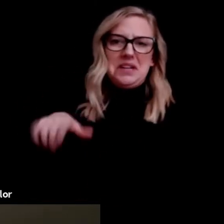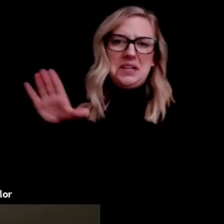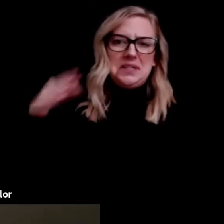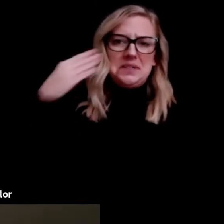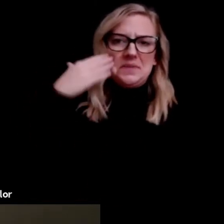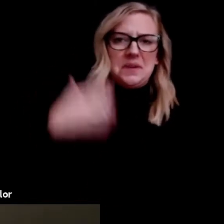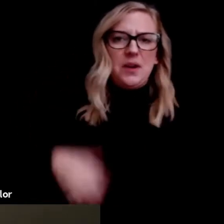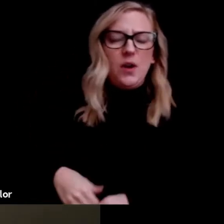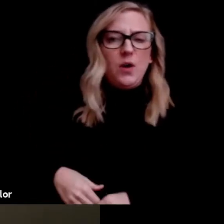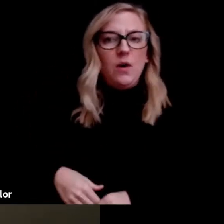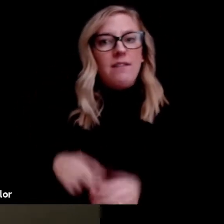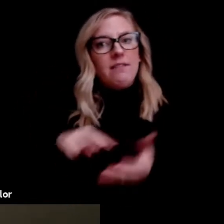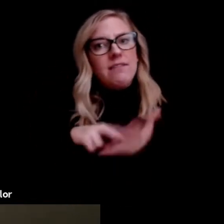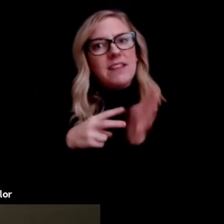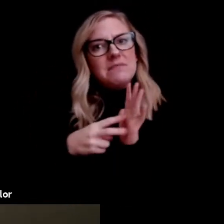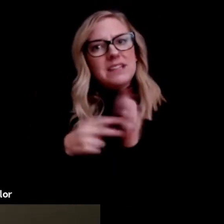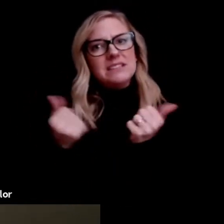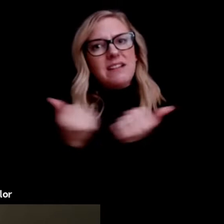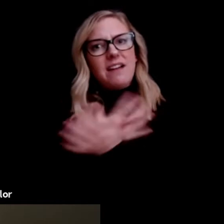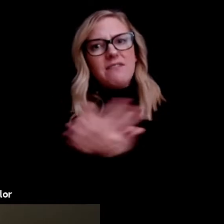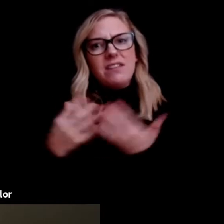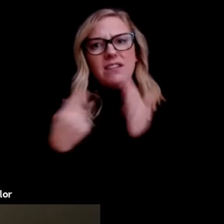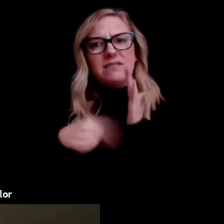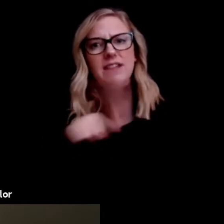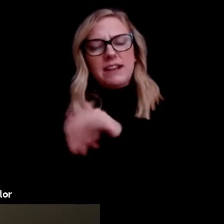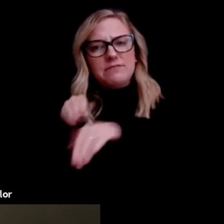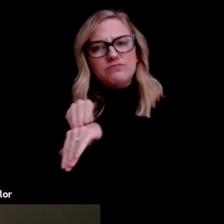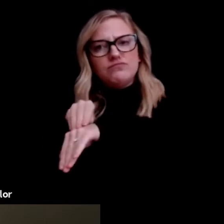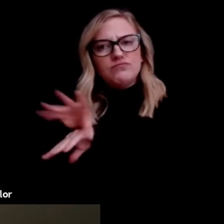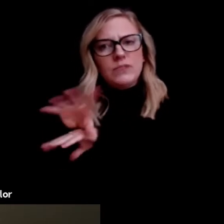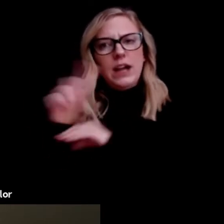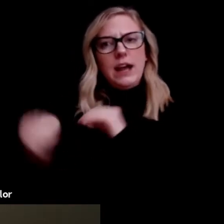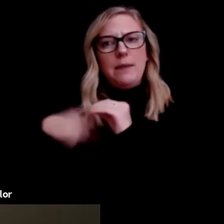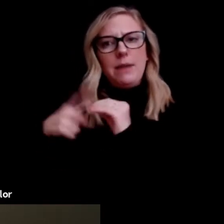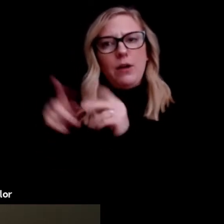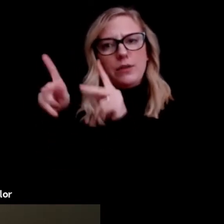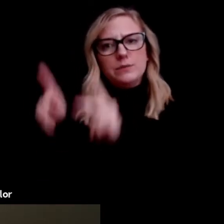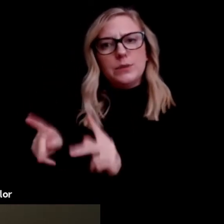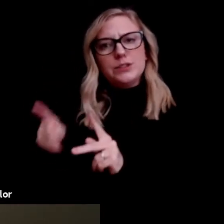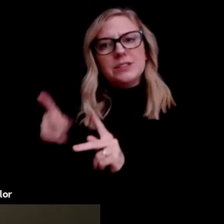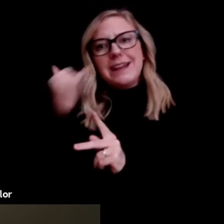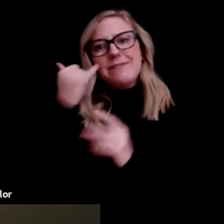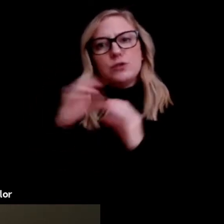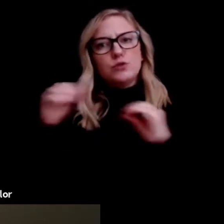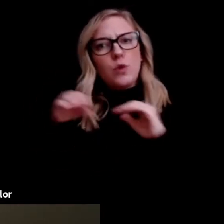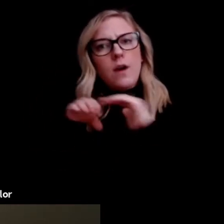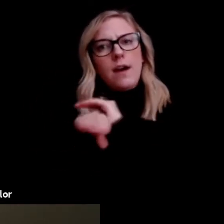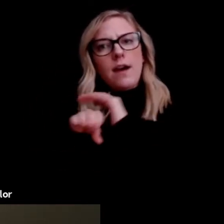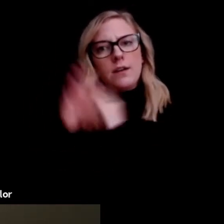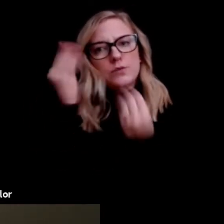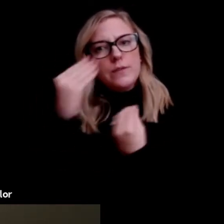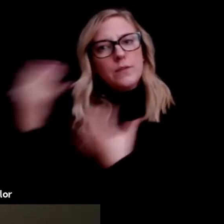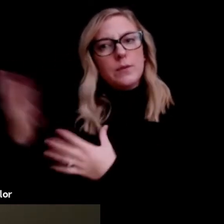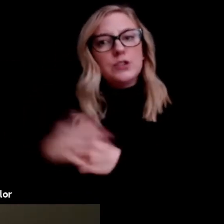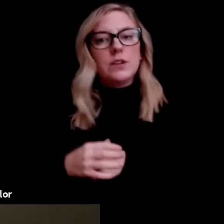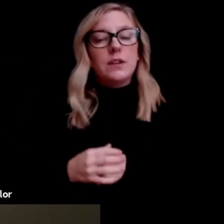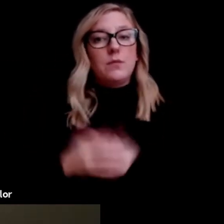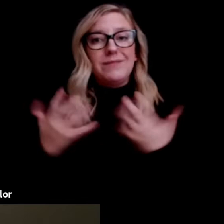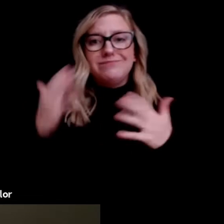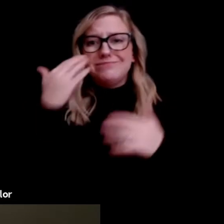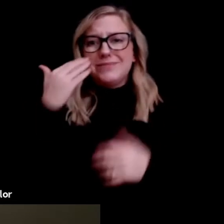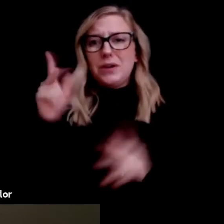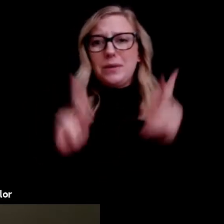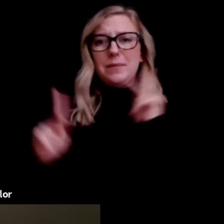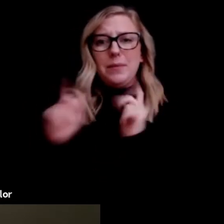whole well-being is negatively affected. So, but we know that people with disabilities are sexual